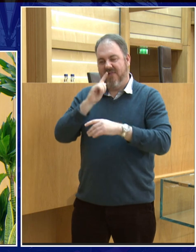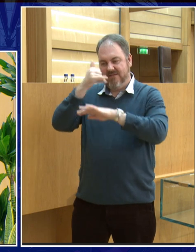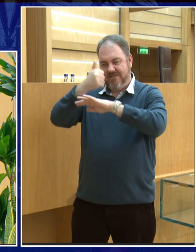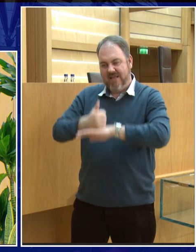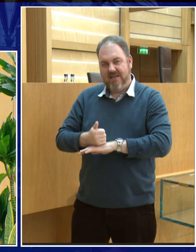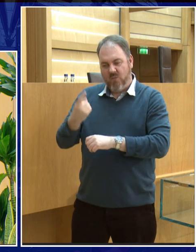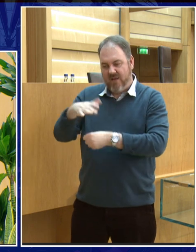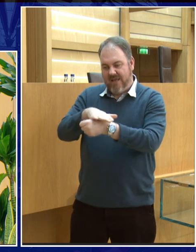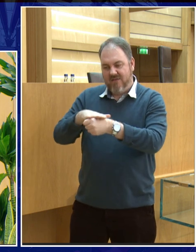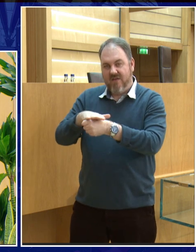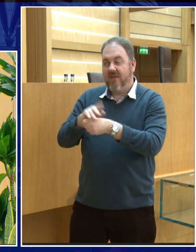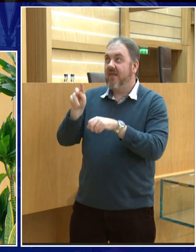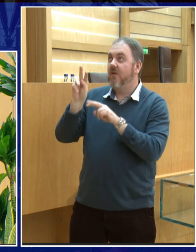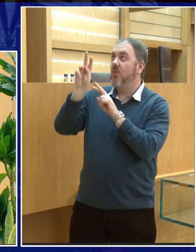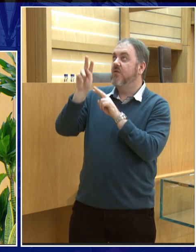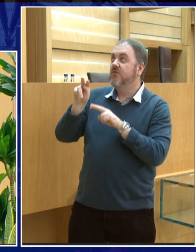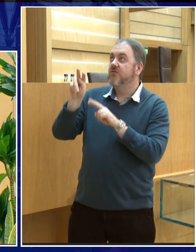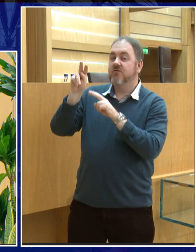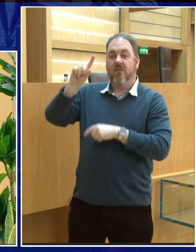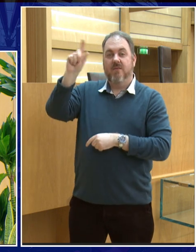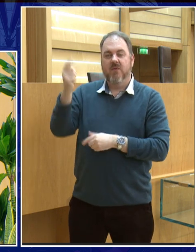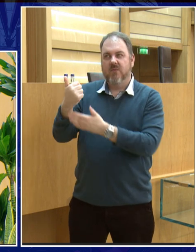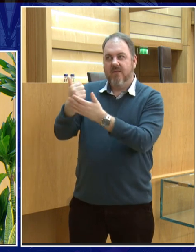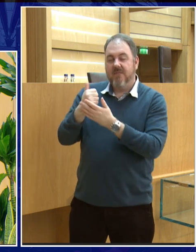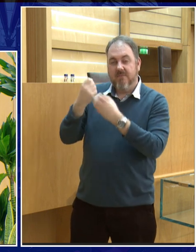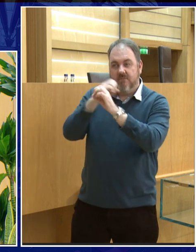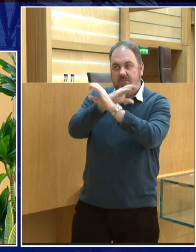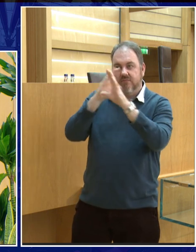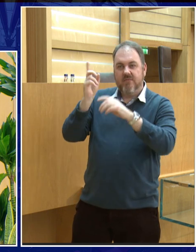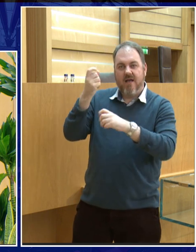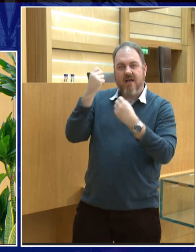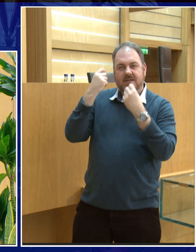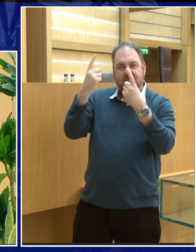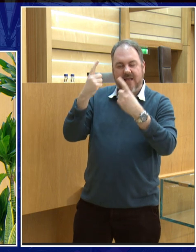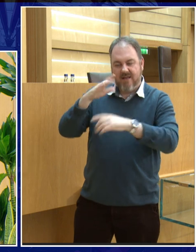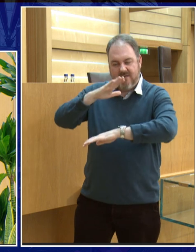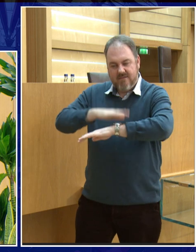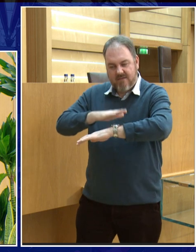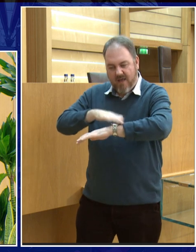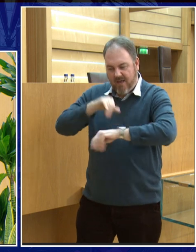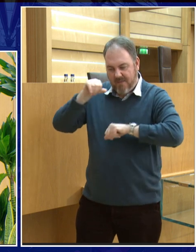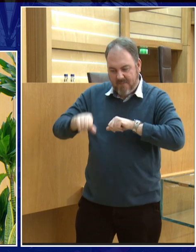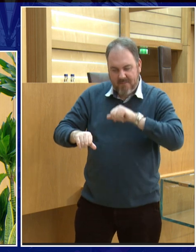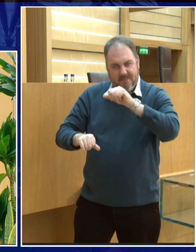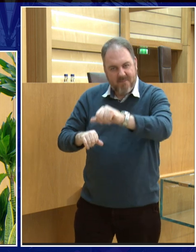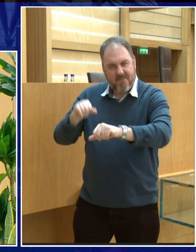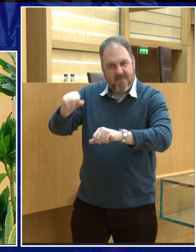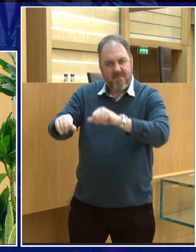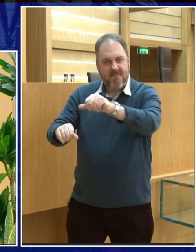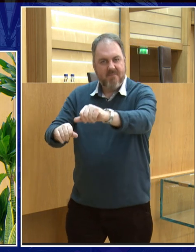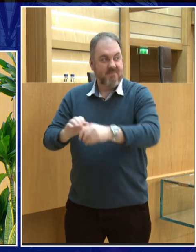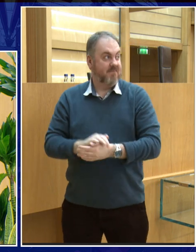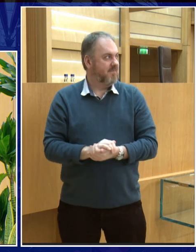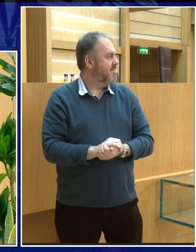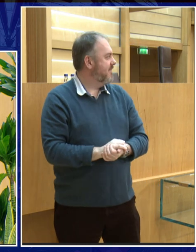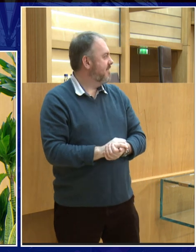Looking at the moon helped them do that because they understood the phases of the moon and they understood the passage of time. Now, actually, oh, I've got a